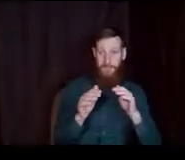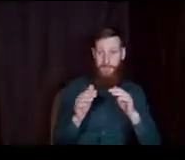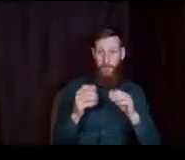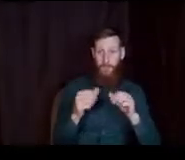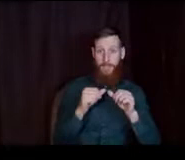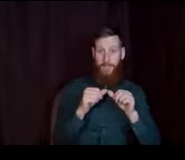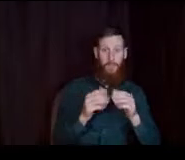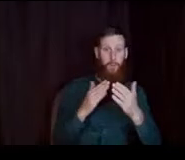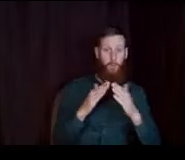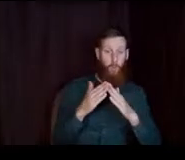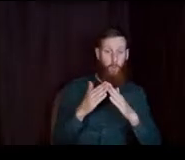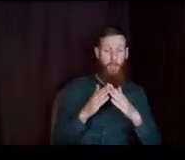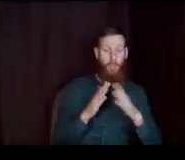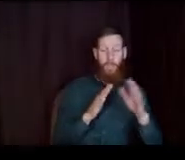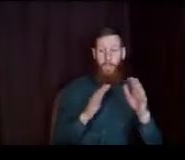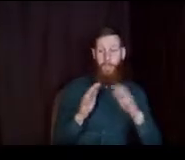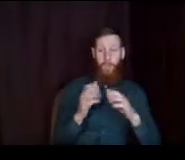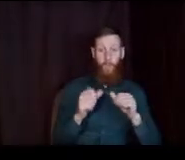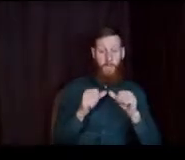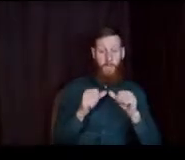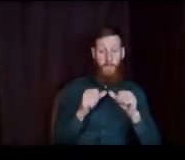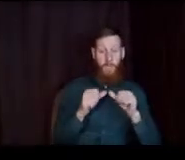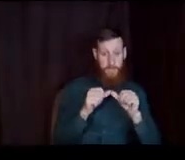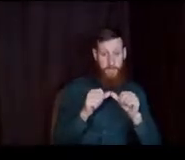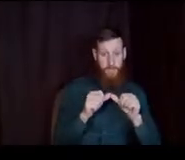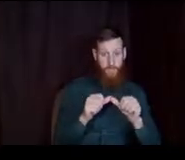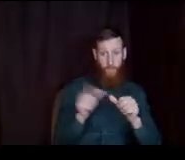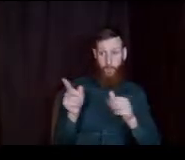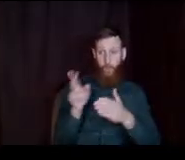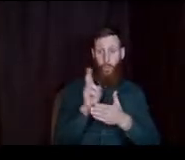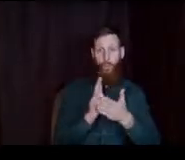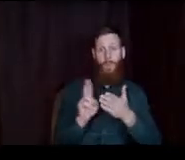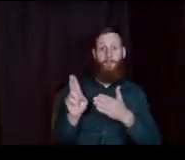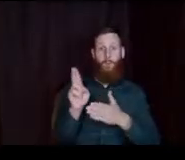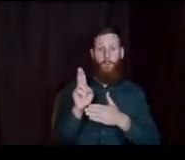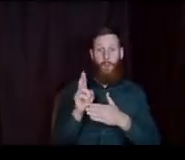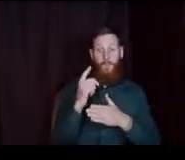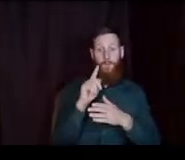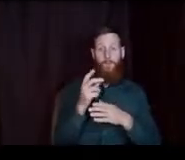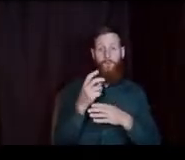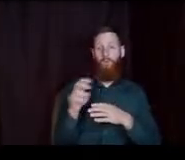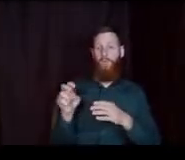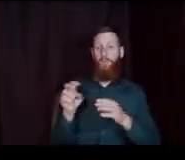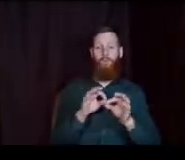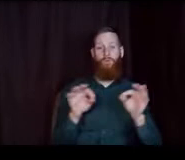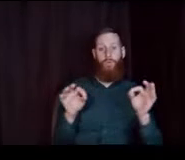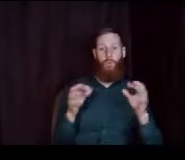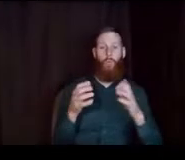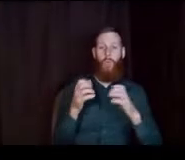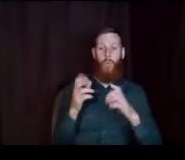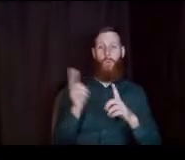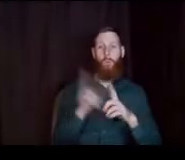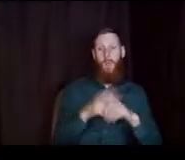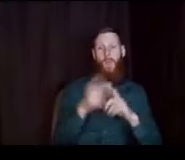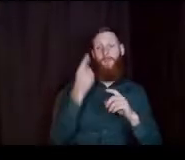college. And if they want to continue on at a university for the transfer degree, they'll also want to apply for aid.